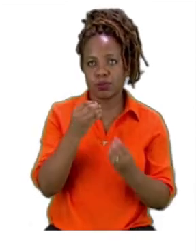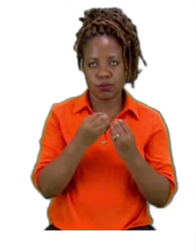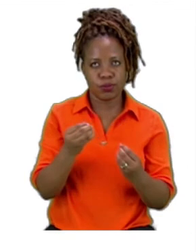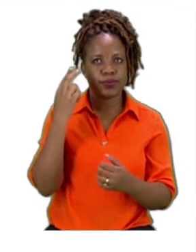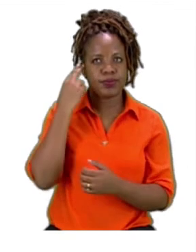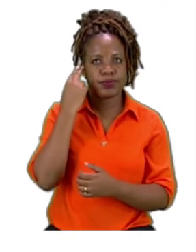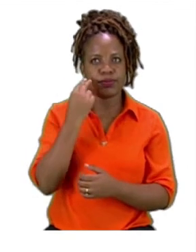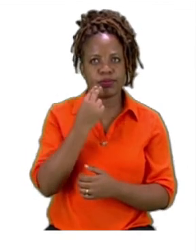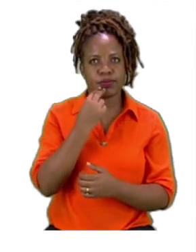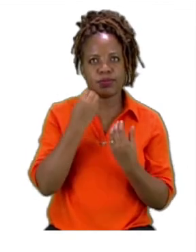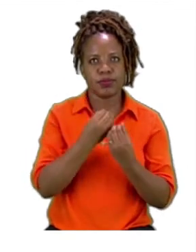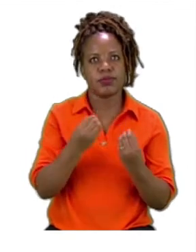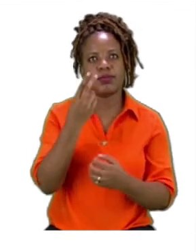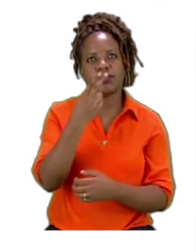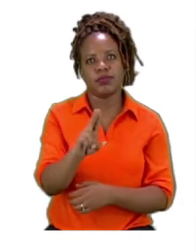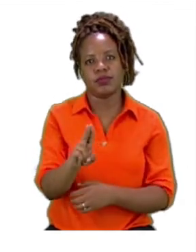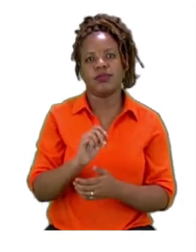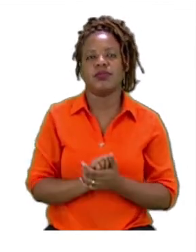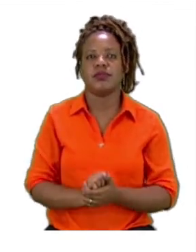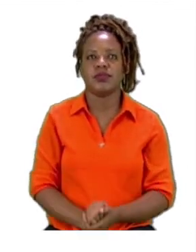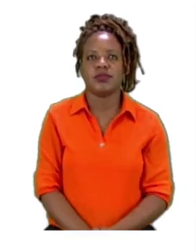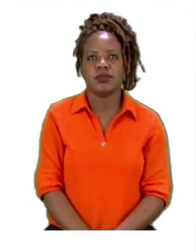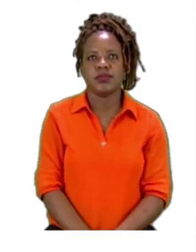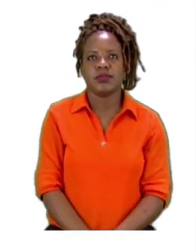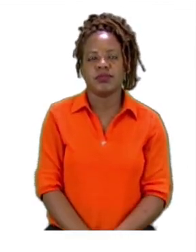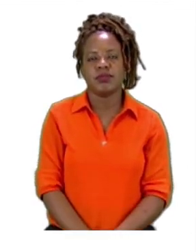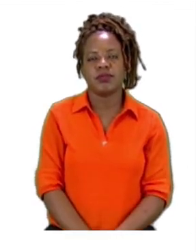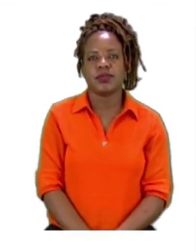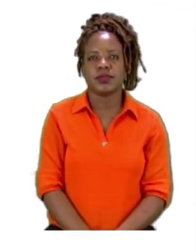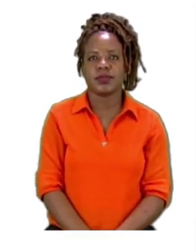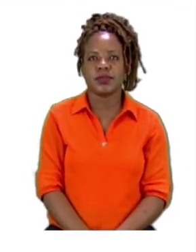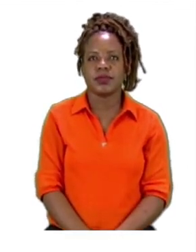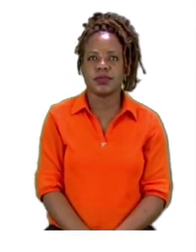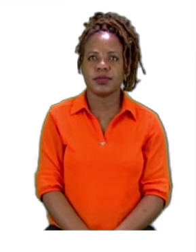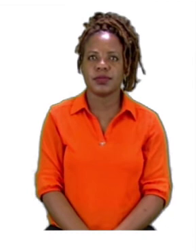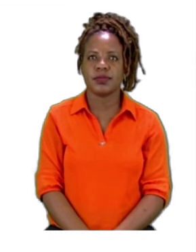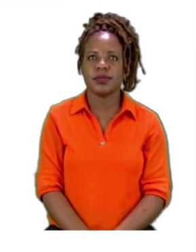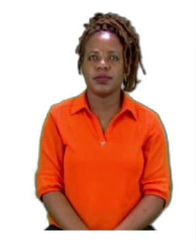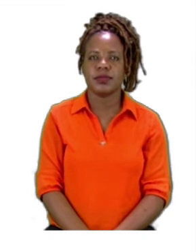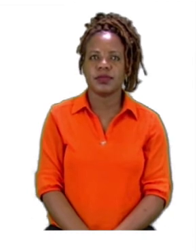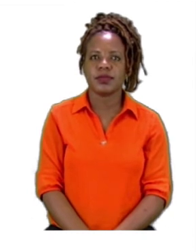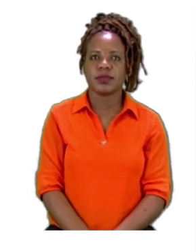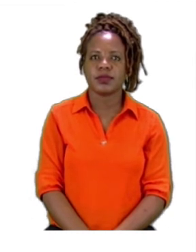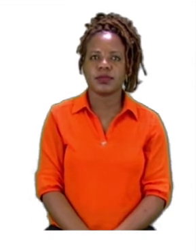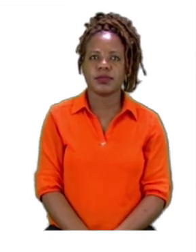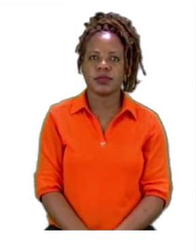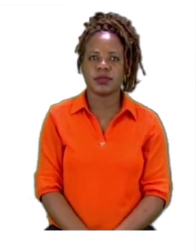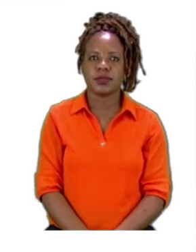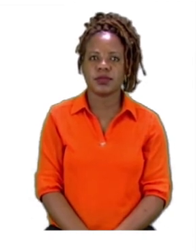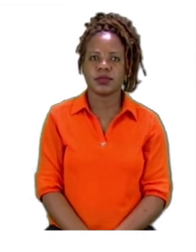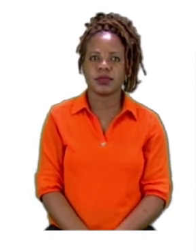say the sound. We are going to be sorting out the words that have E in them. Now, the